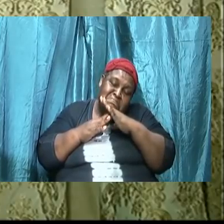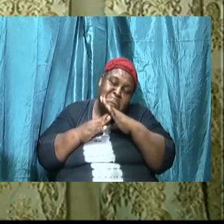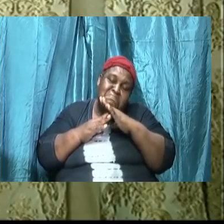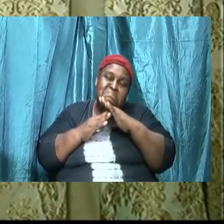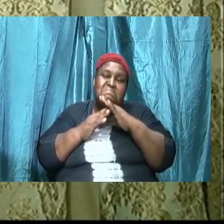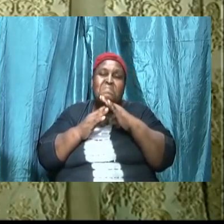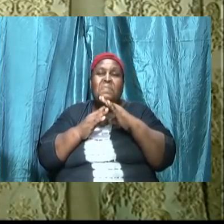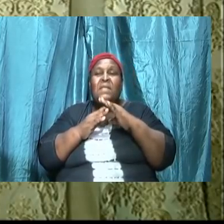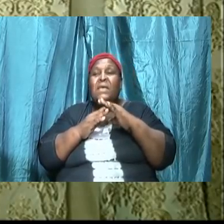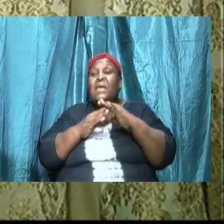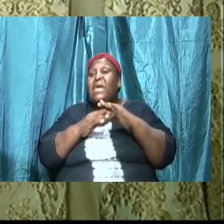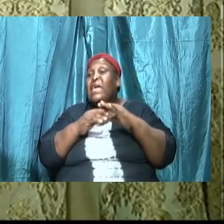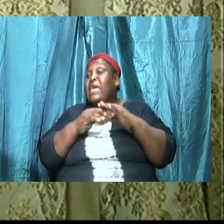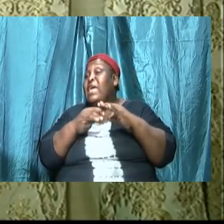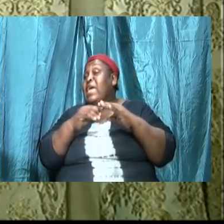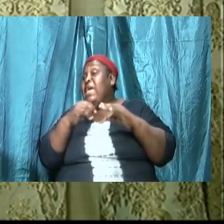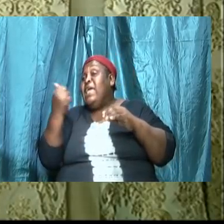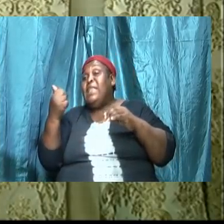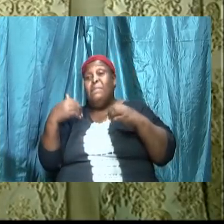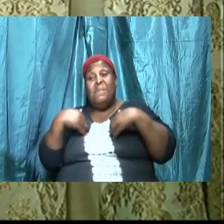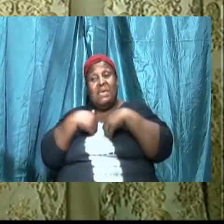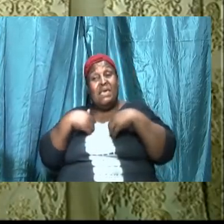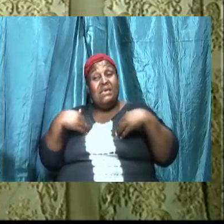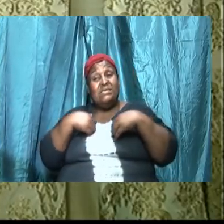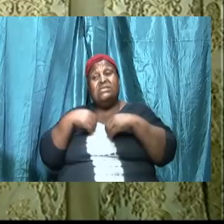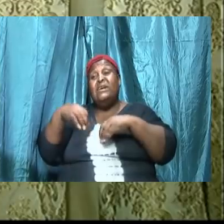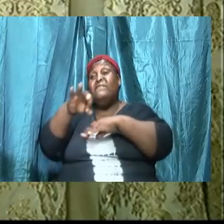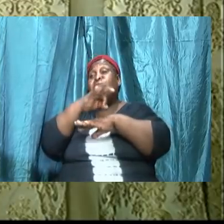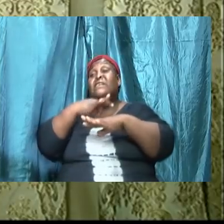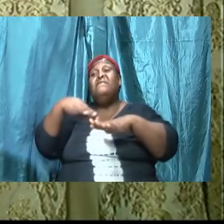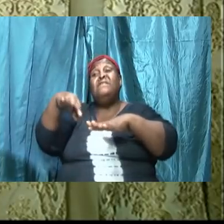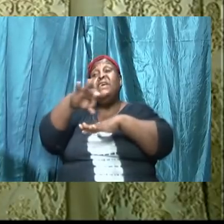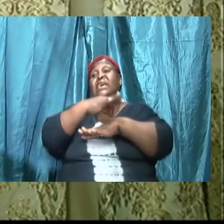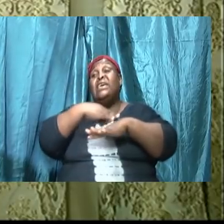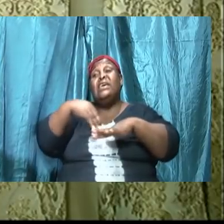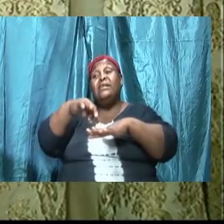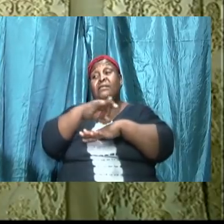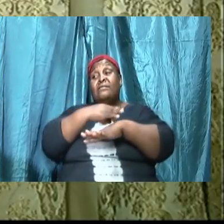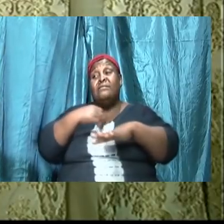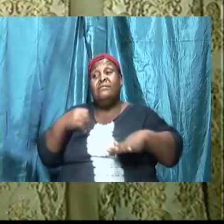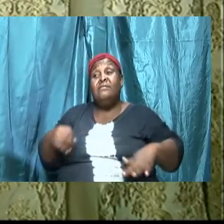one no the serpent was more subtle